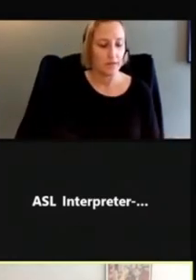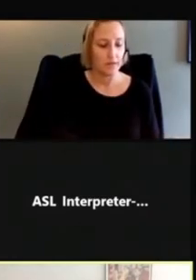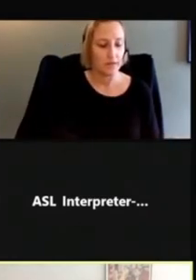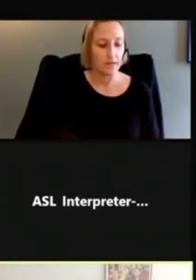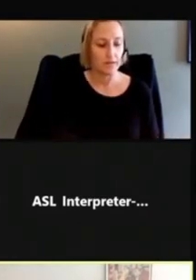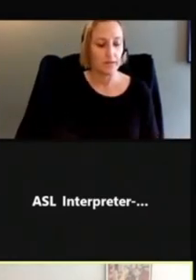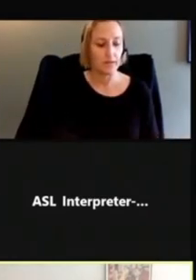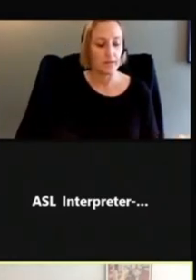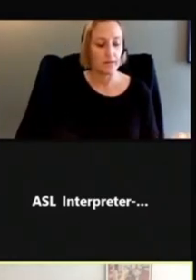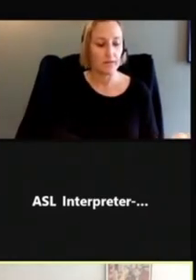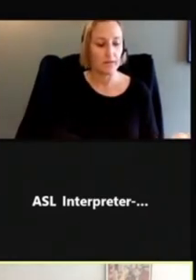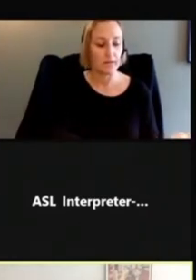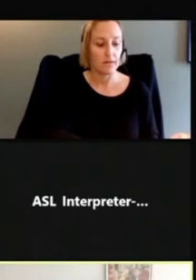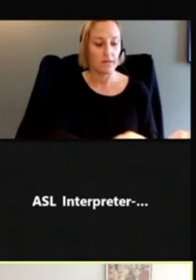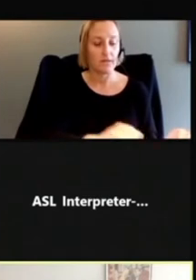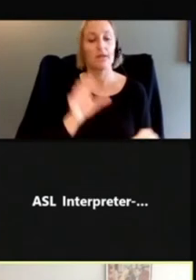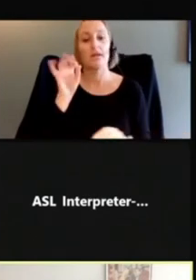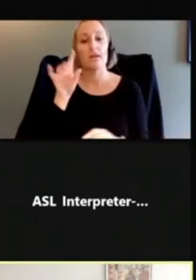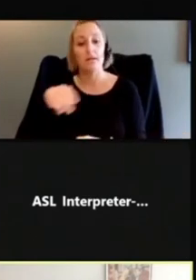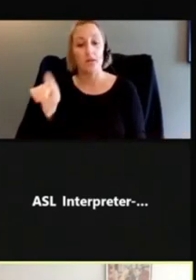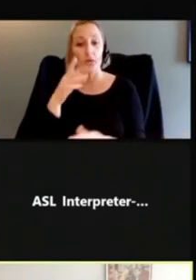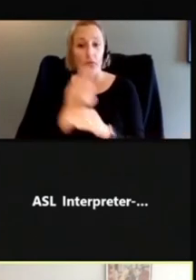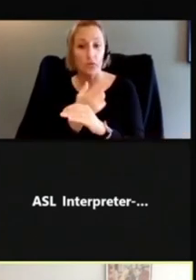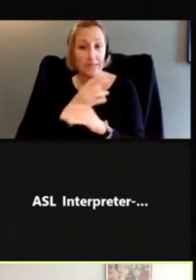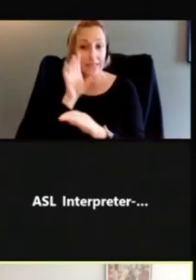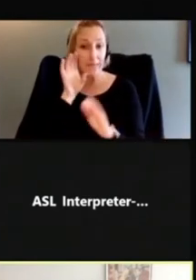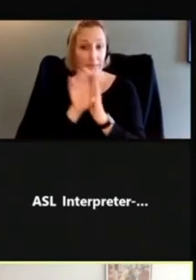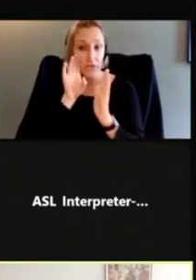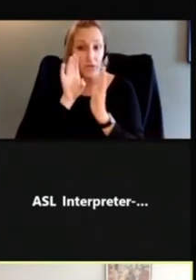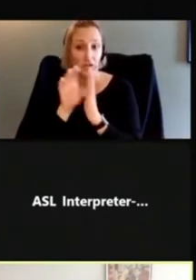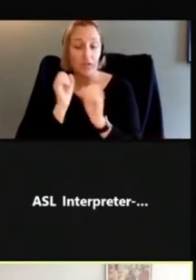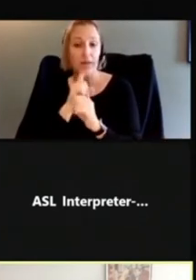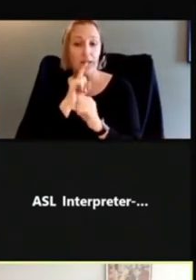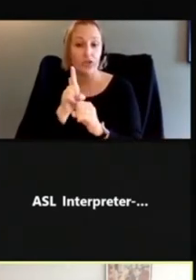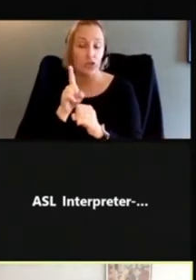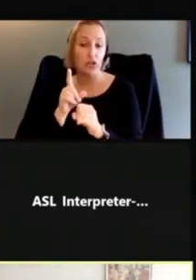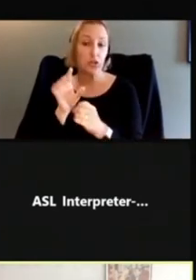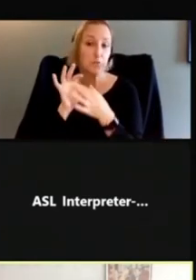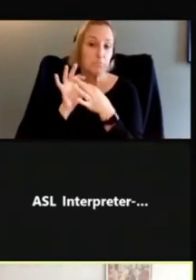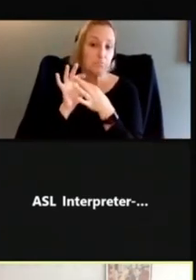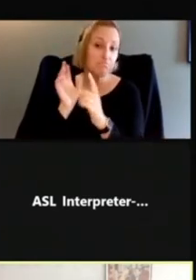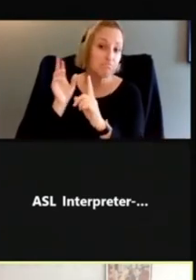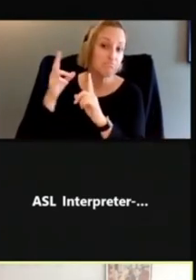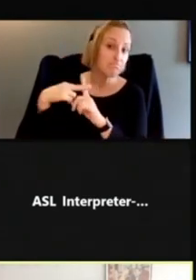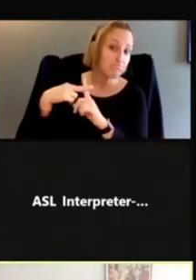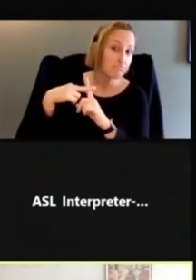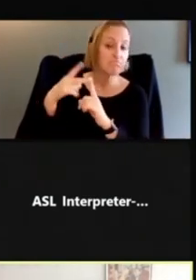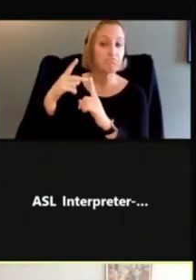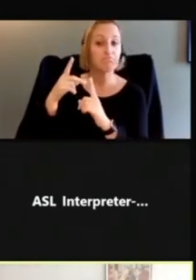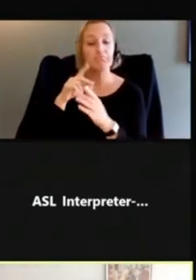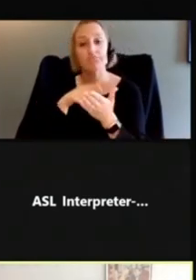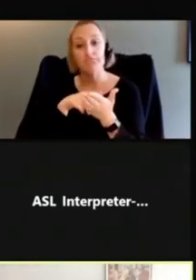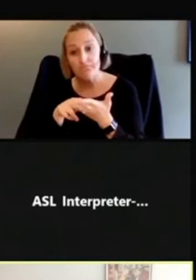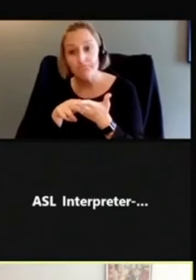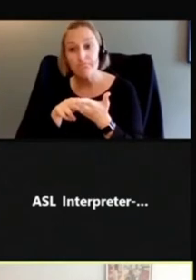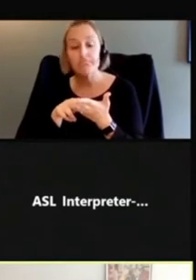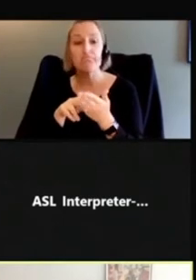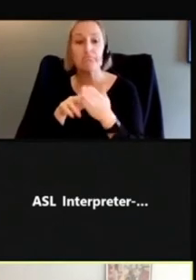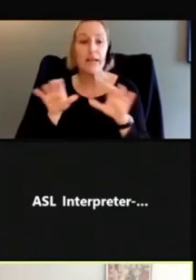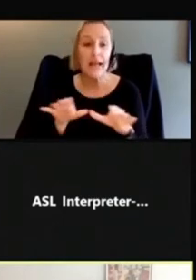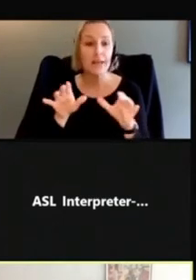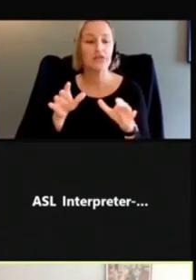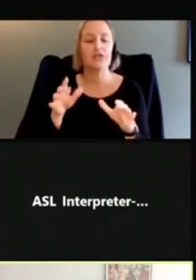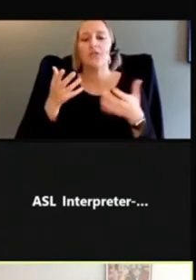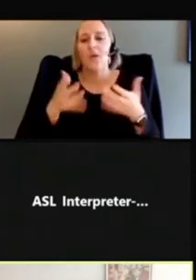you're using photos. Choose photos that are relatable, authentic and actionable, but not to the point that we're scaring